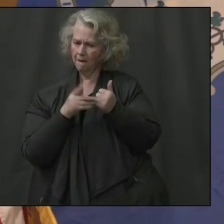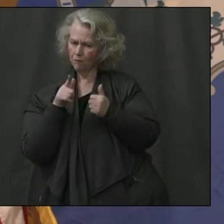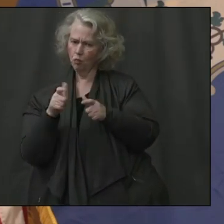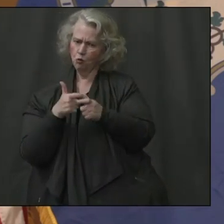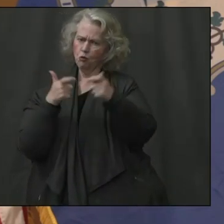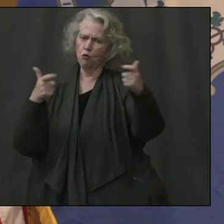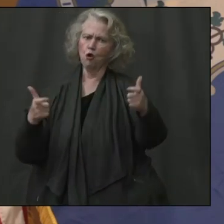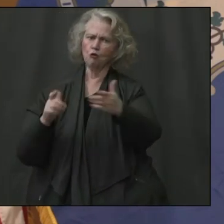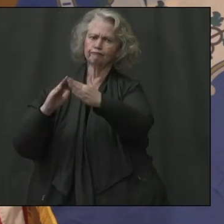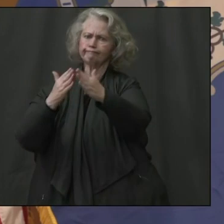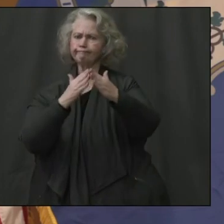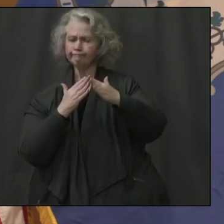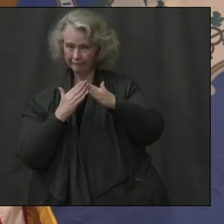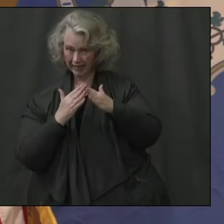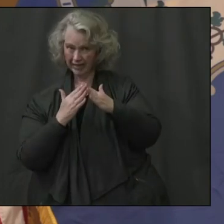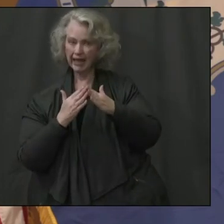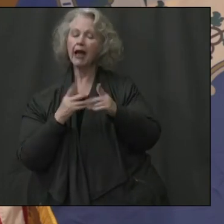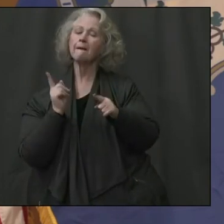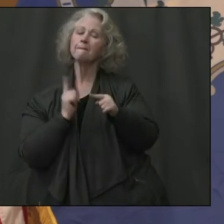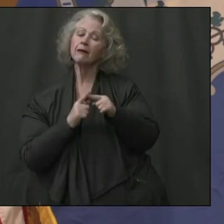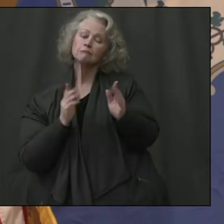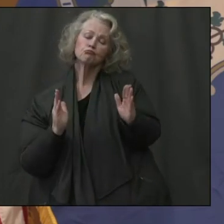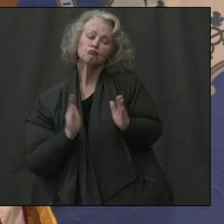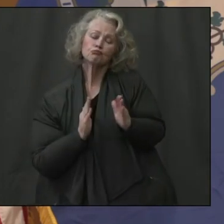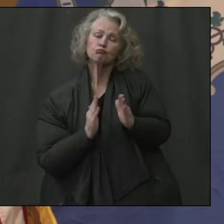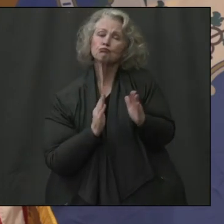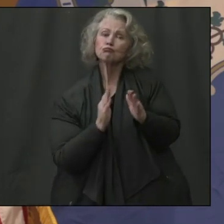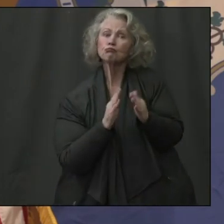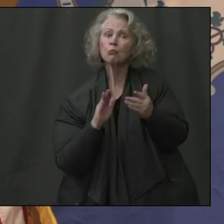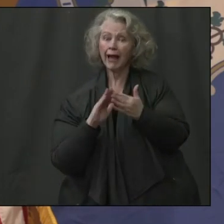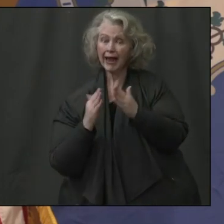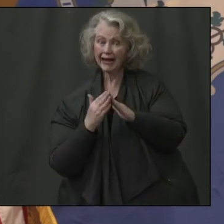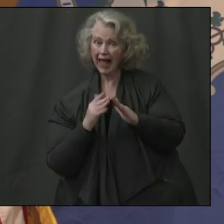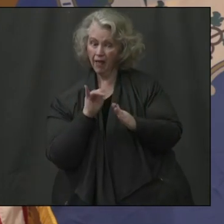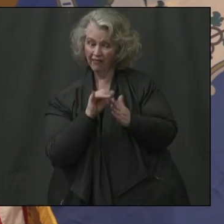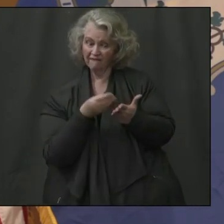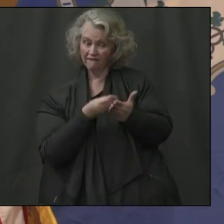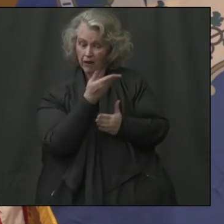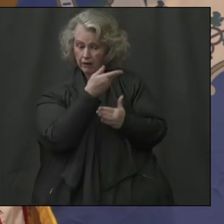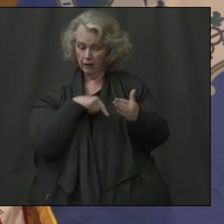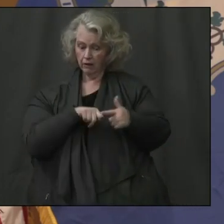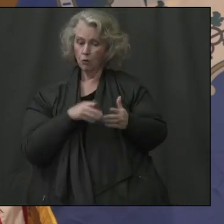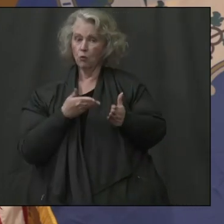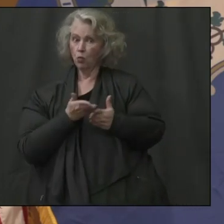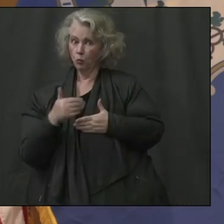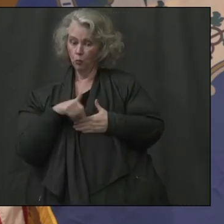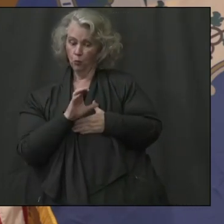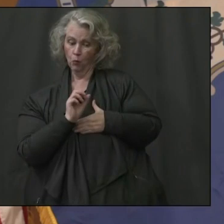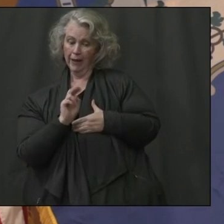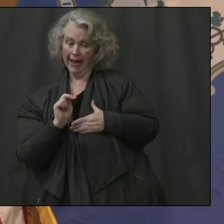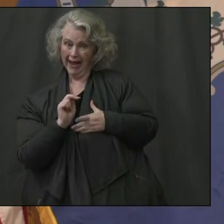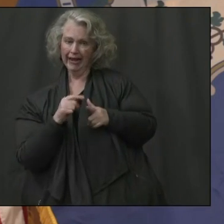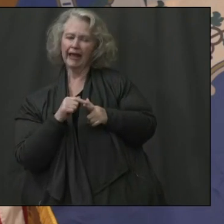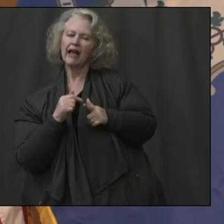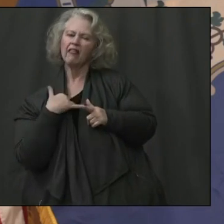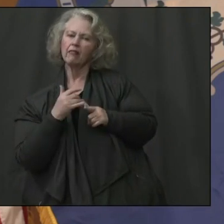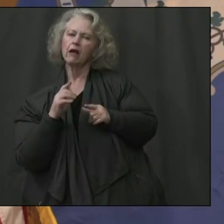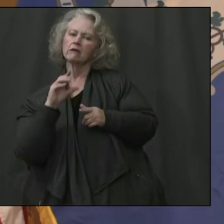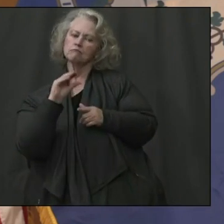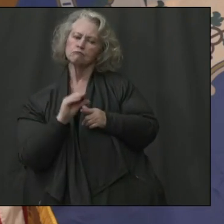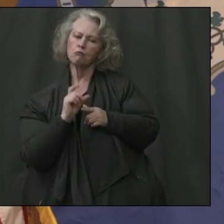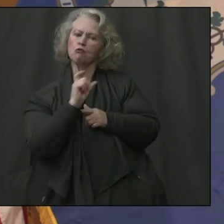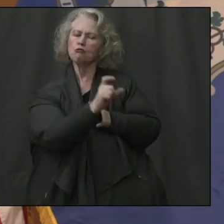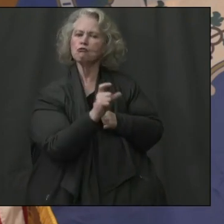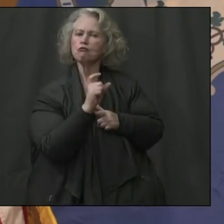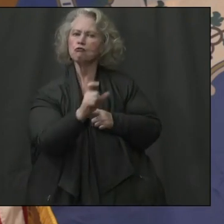municipalities, and then to our smaller towns, that funding comes through the state, and then will be provided by a, a formula grant to